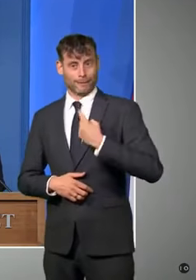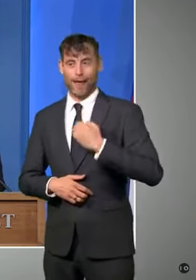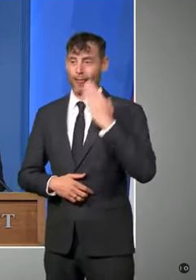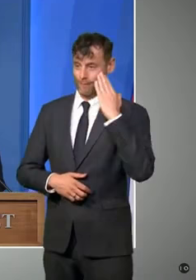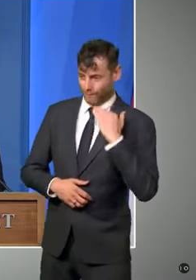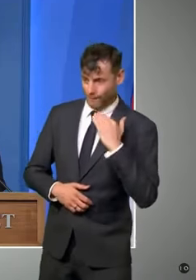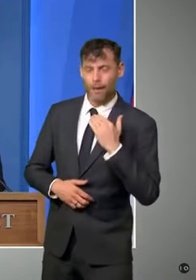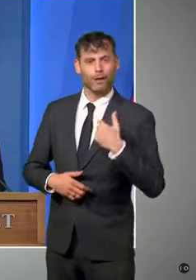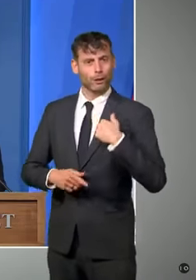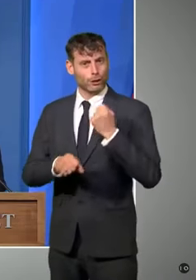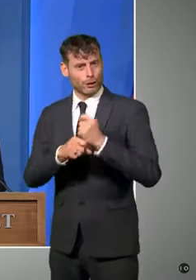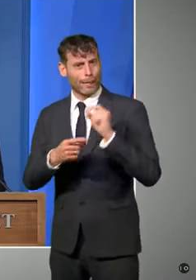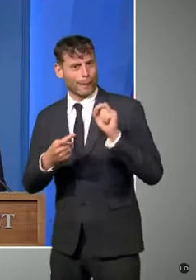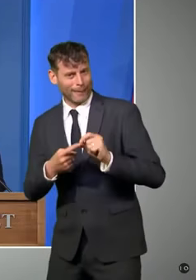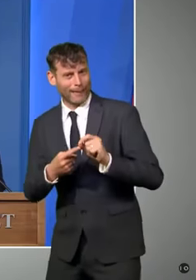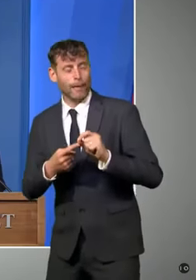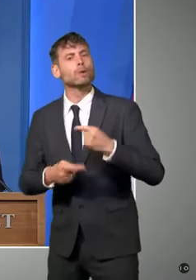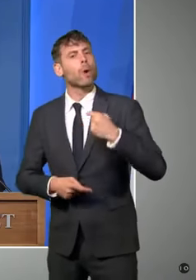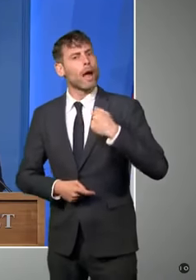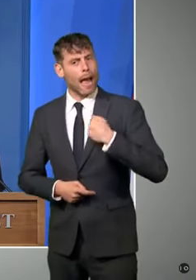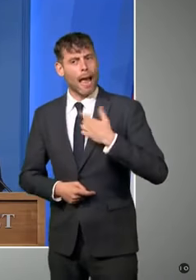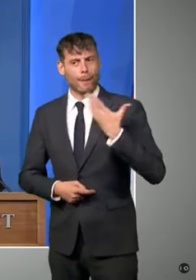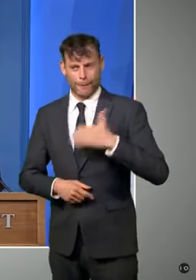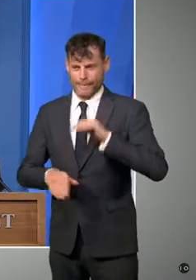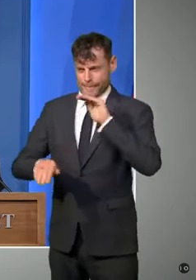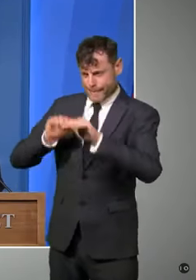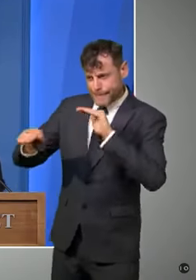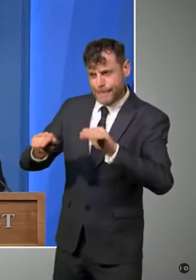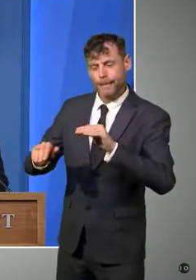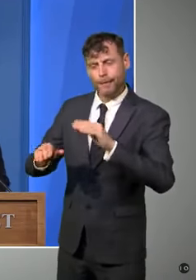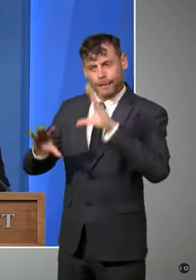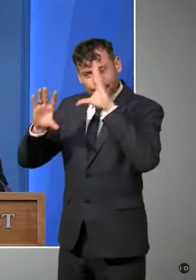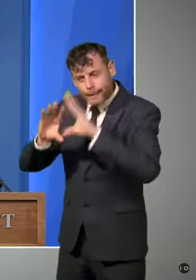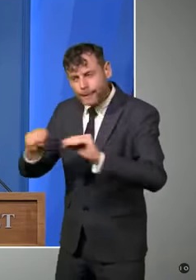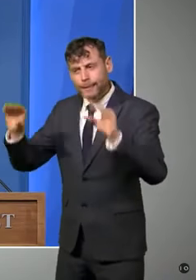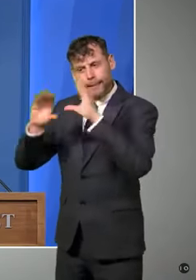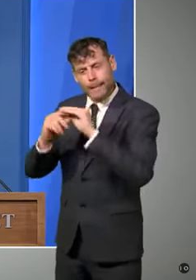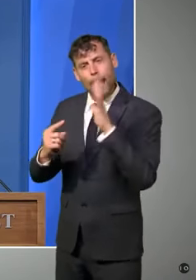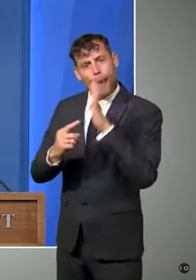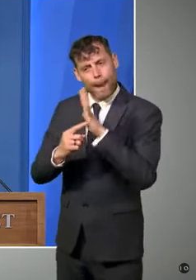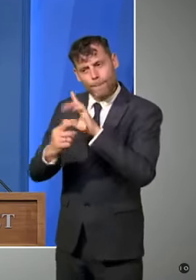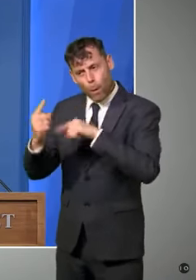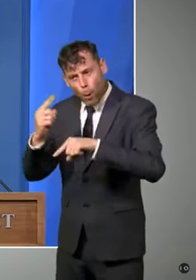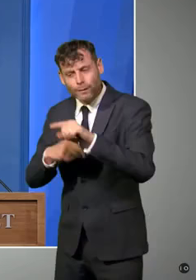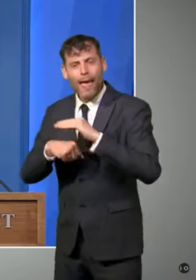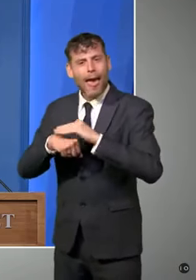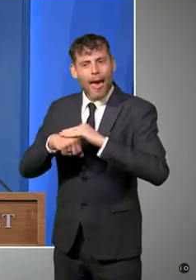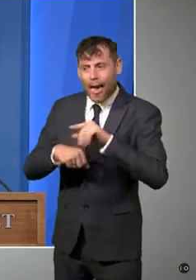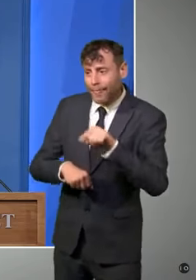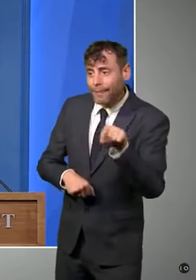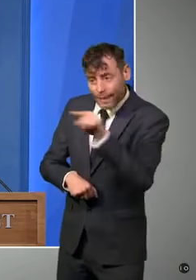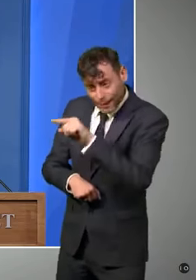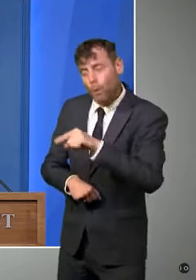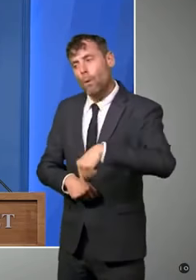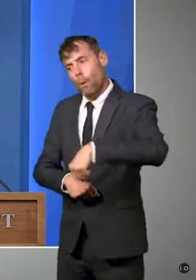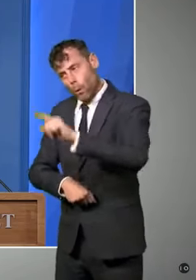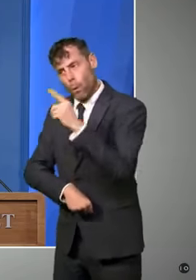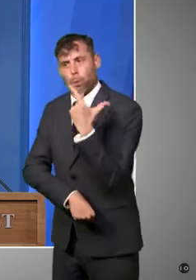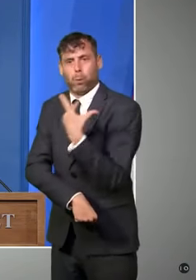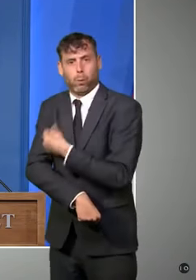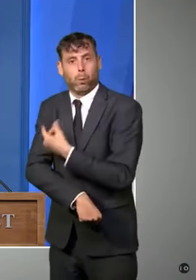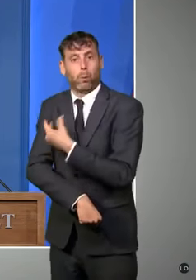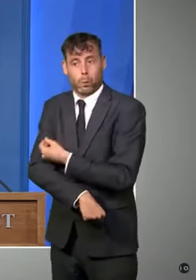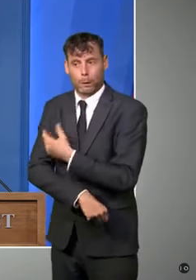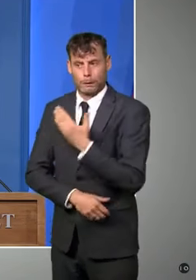uptake across people from ethnic minority backgrounds. And I'm pleased to say we've made really significant progress. Since we set out our